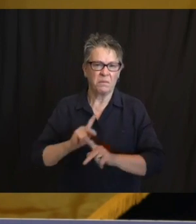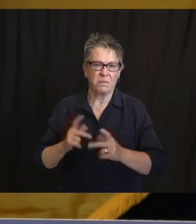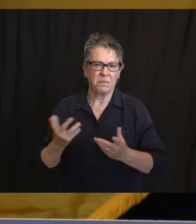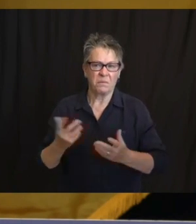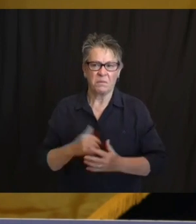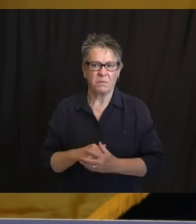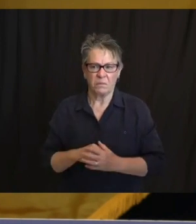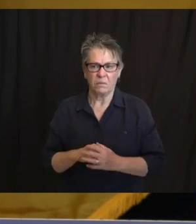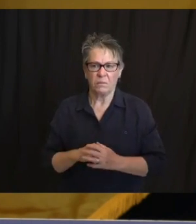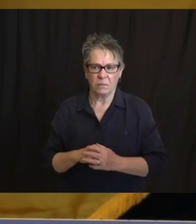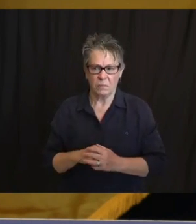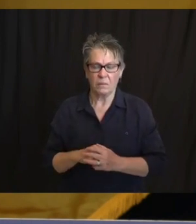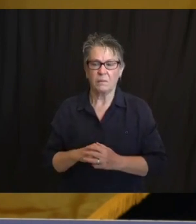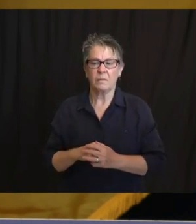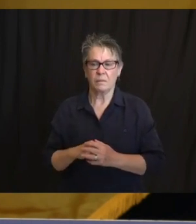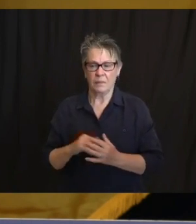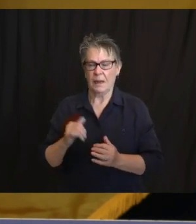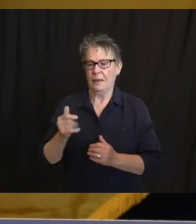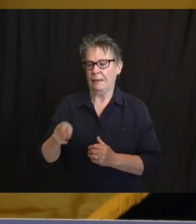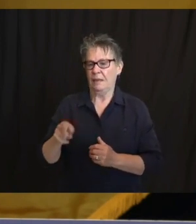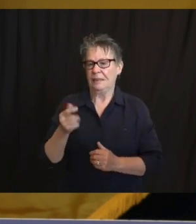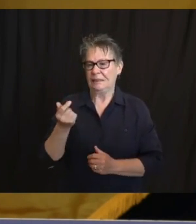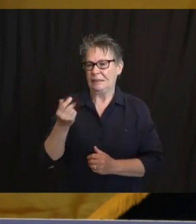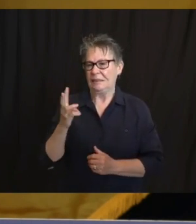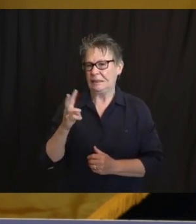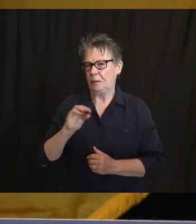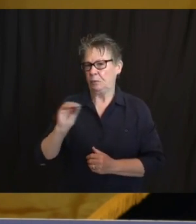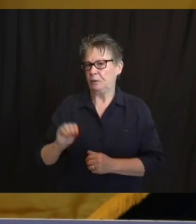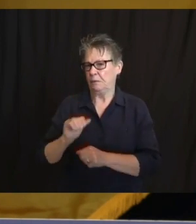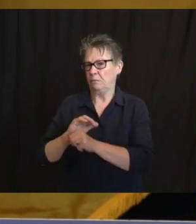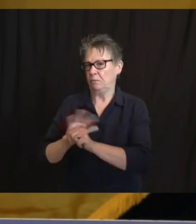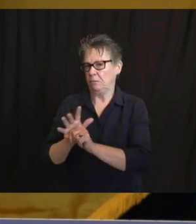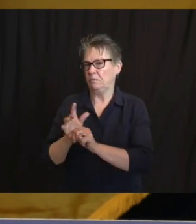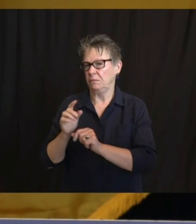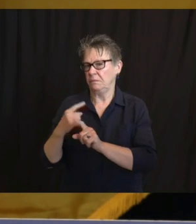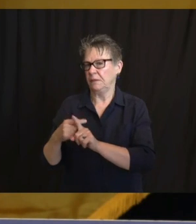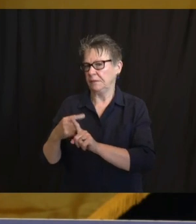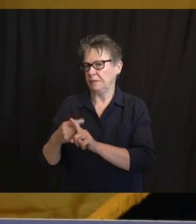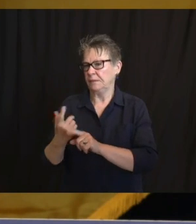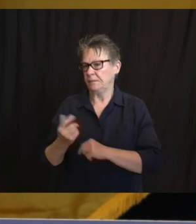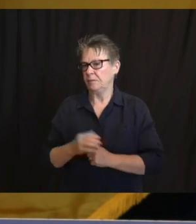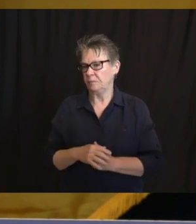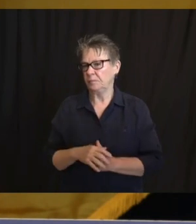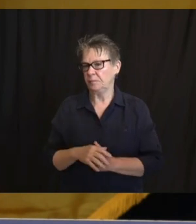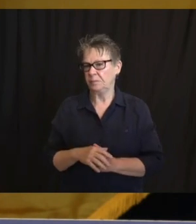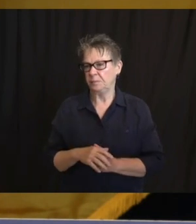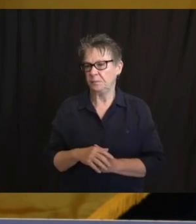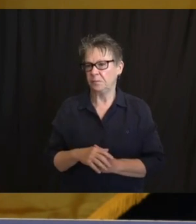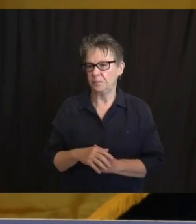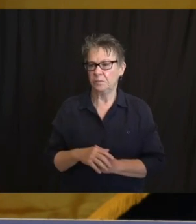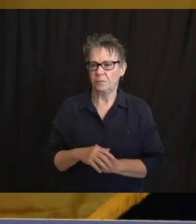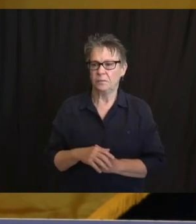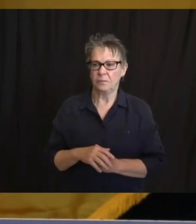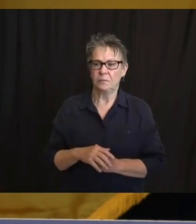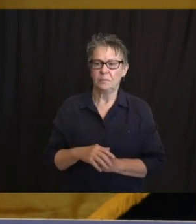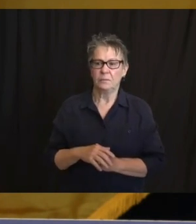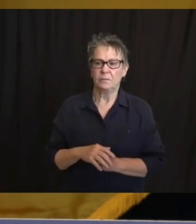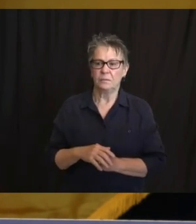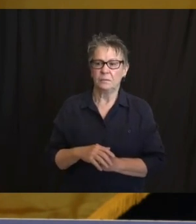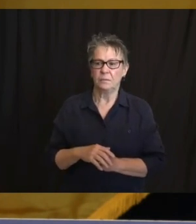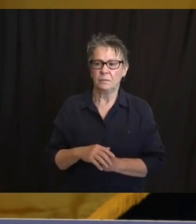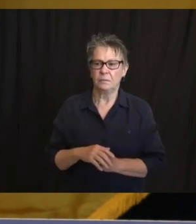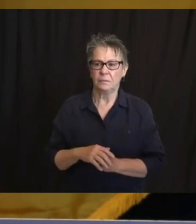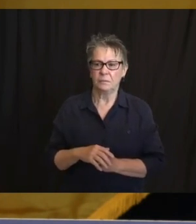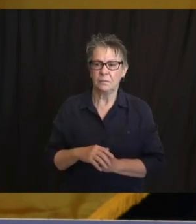a 16% positivity. 1,294 of our seasonal workers have been tested, returning an